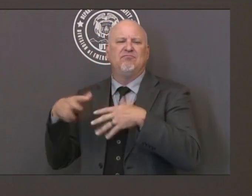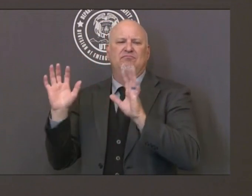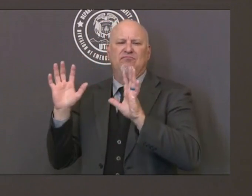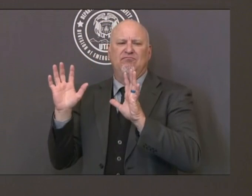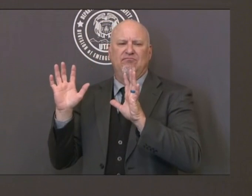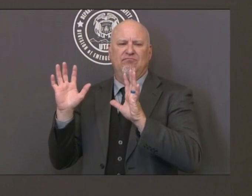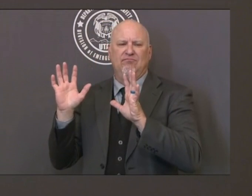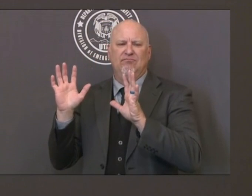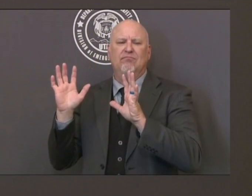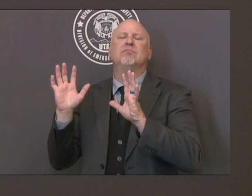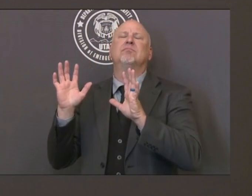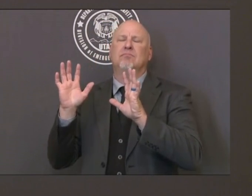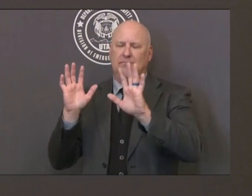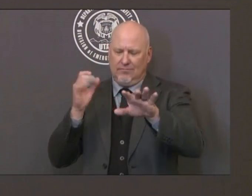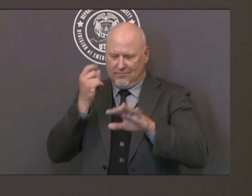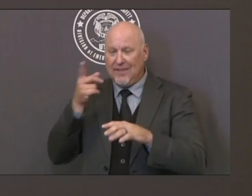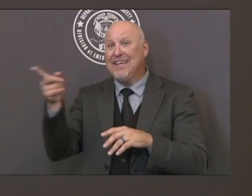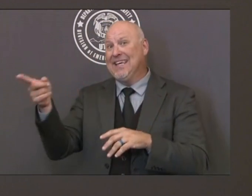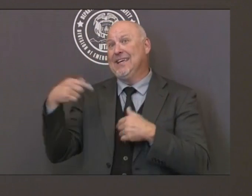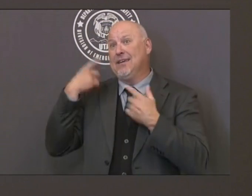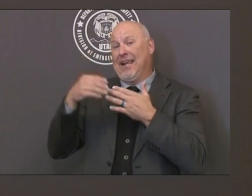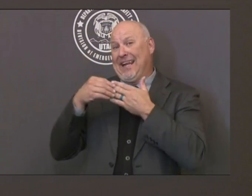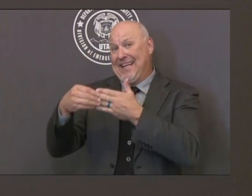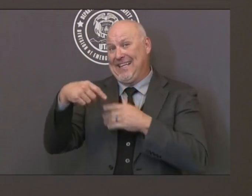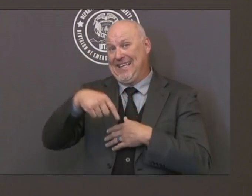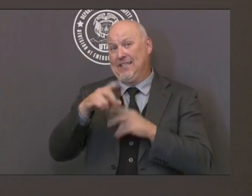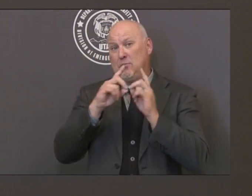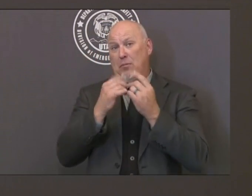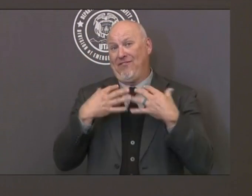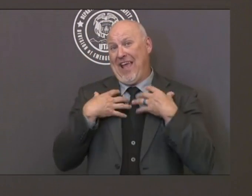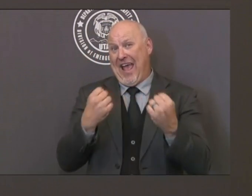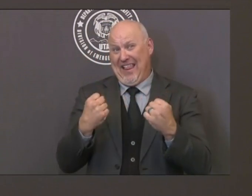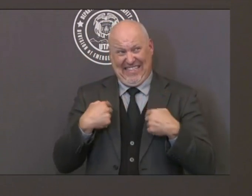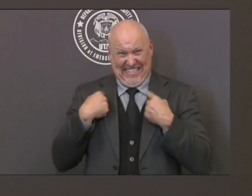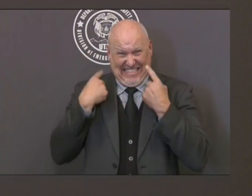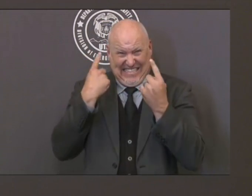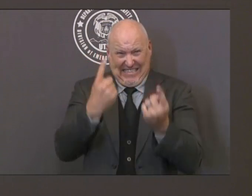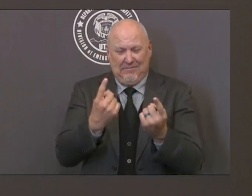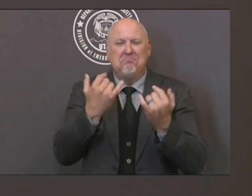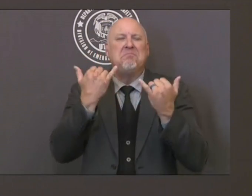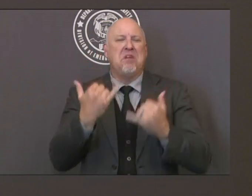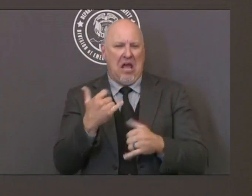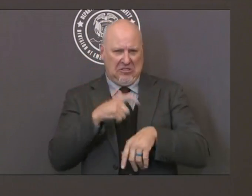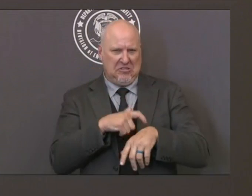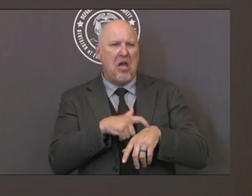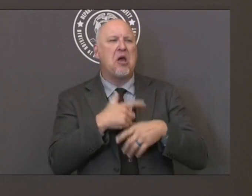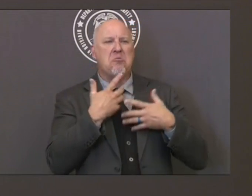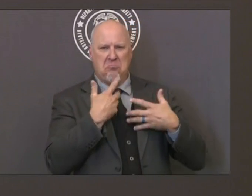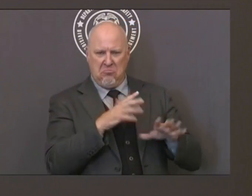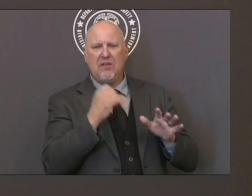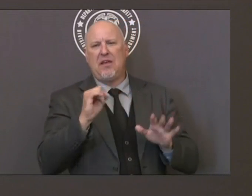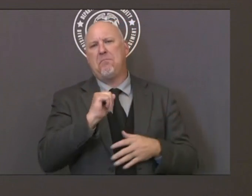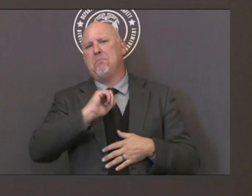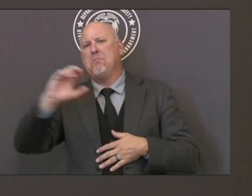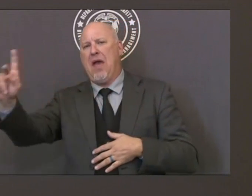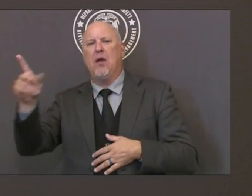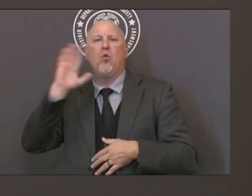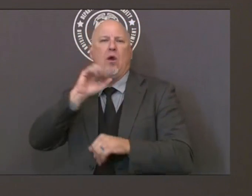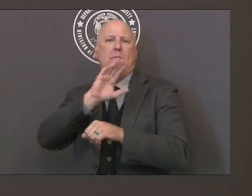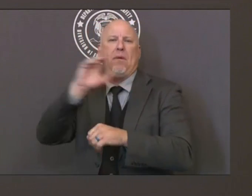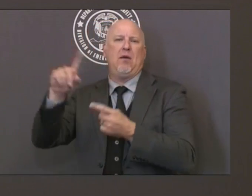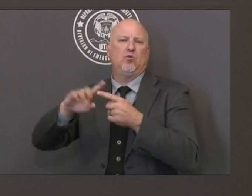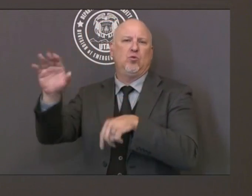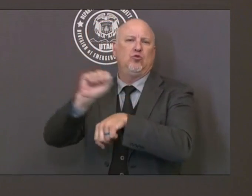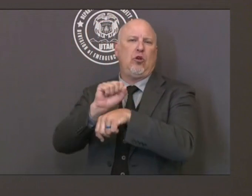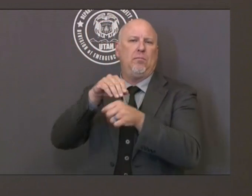We appreciate his work that he's done there. Again, it's not been an easy job and he's been an integral part of our unified command as they meet